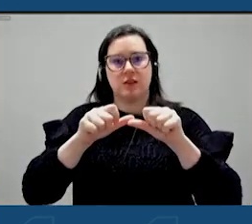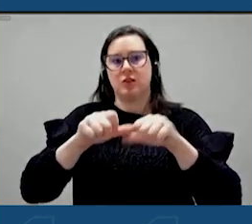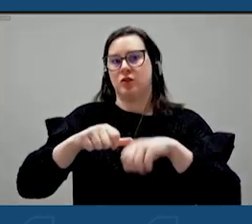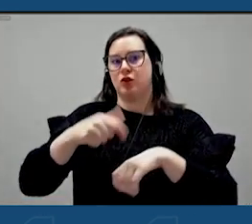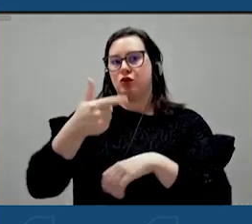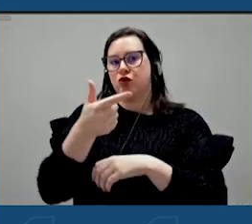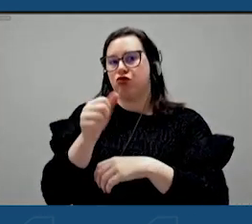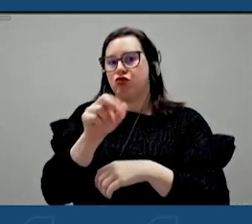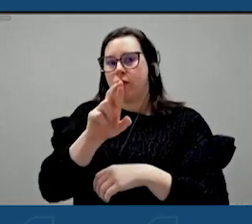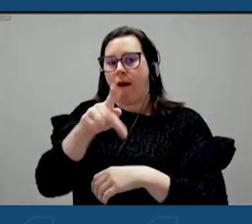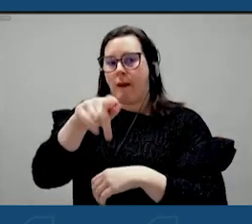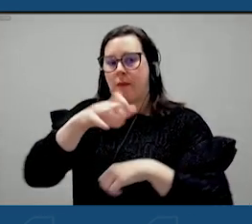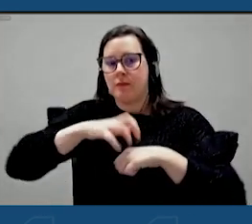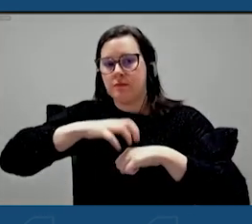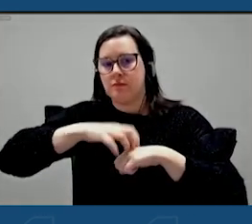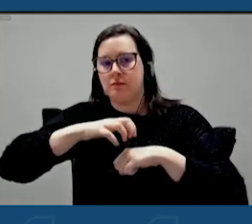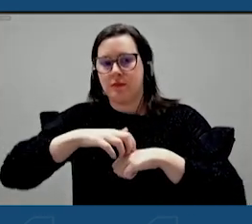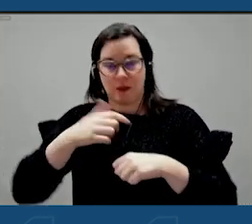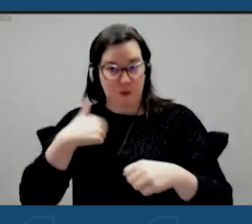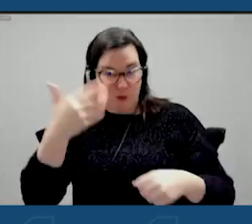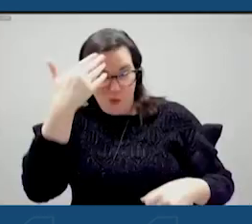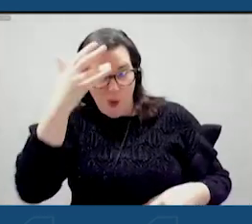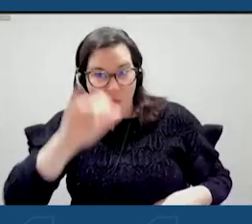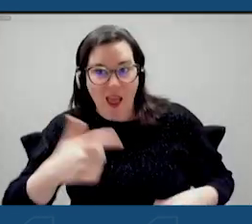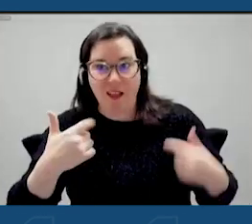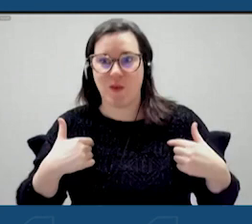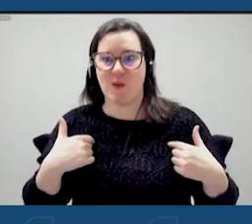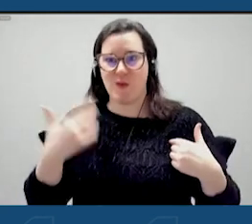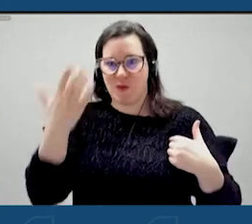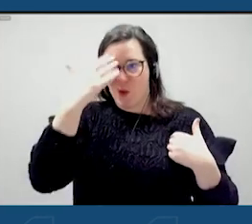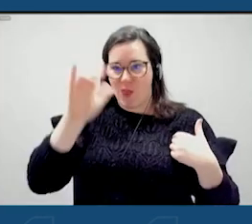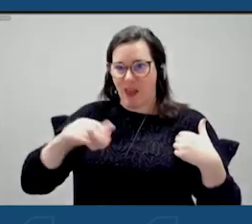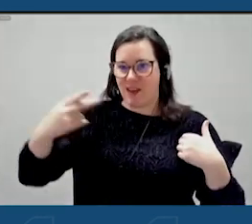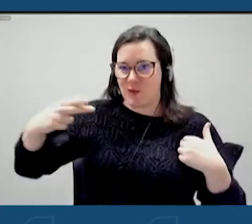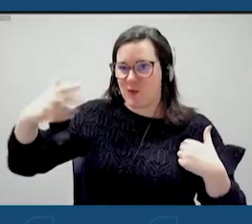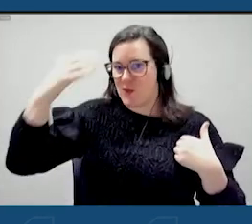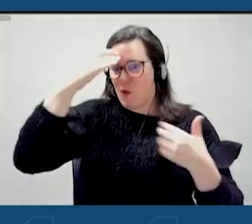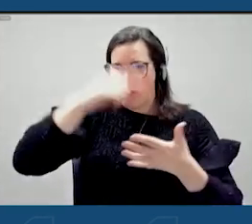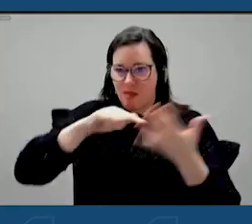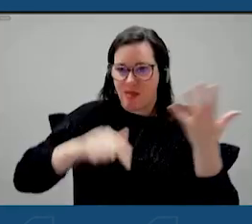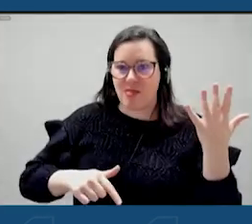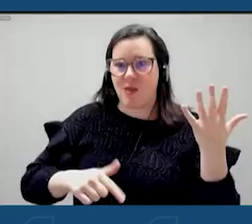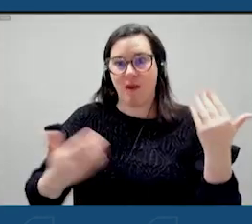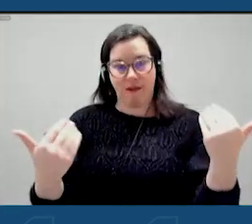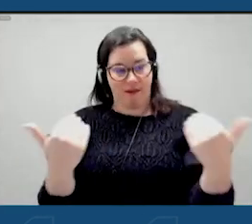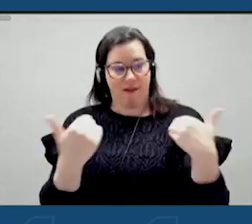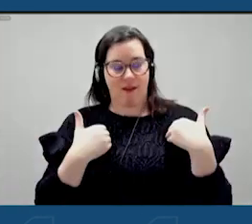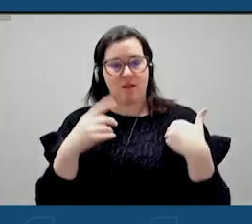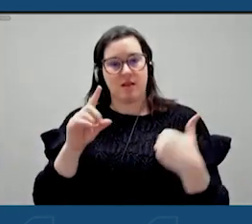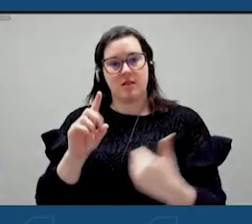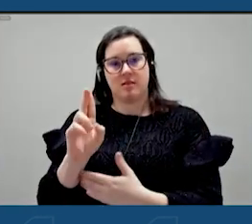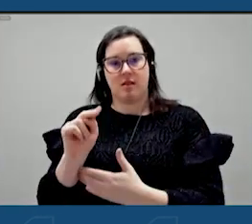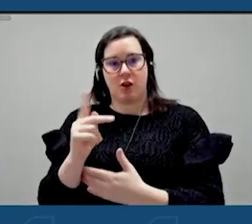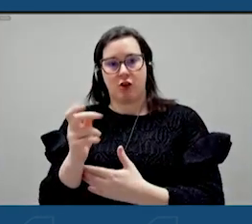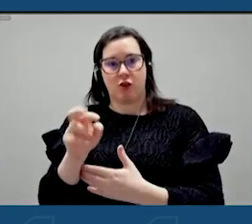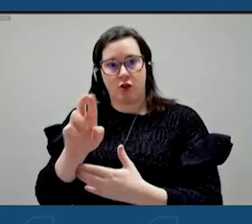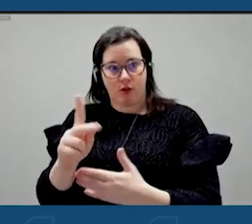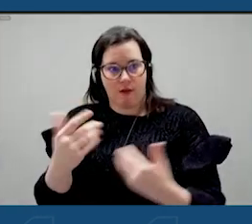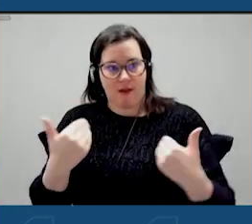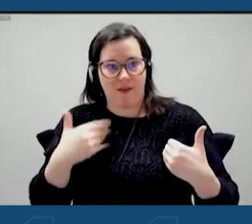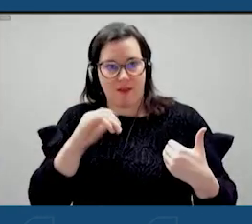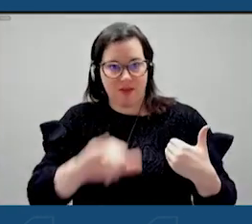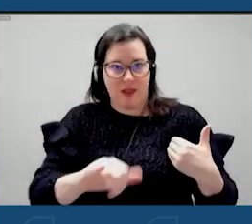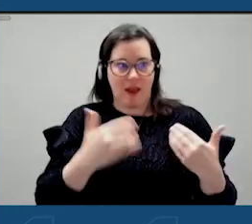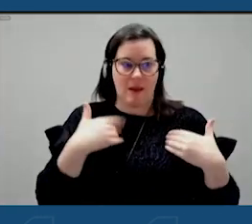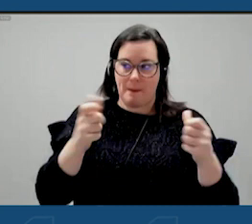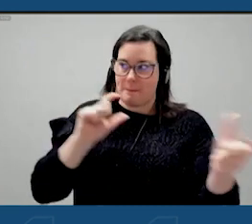Do you know things like that? I know all these things. We have all that. And this is Dunkirk's position, not far from a major city, but also close to the many